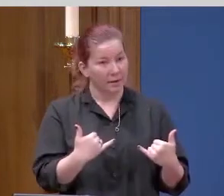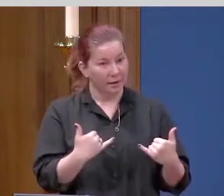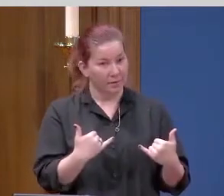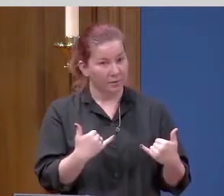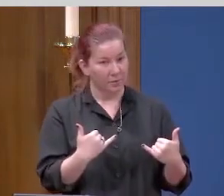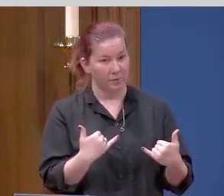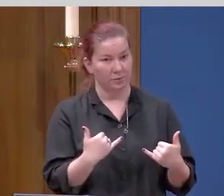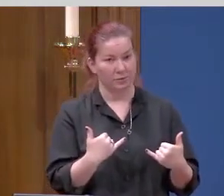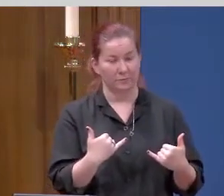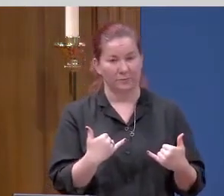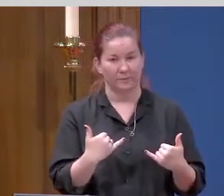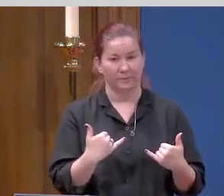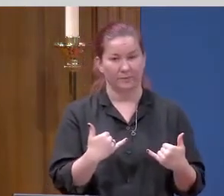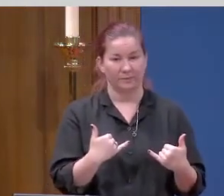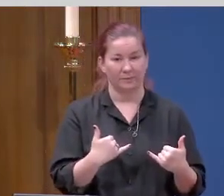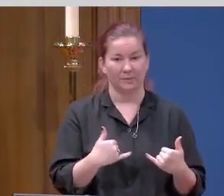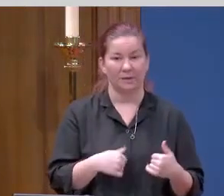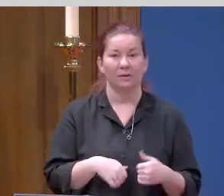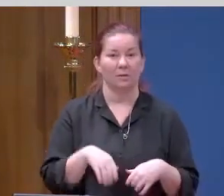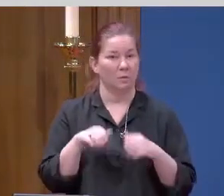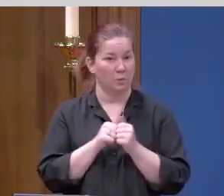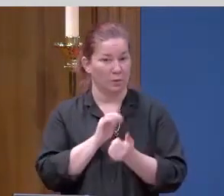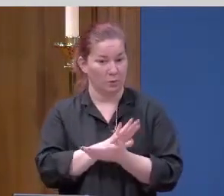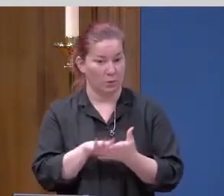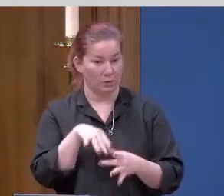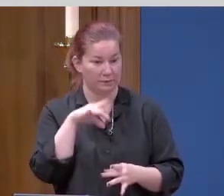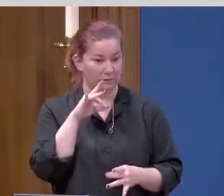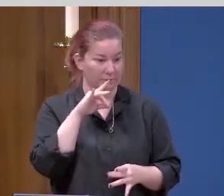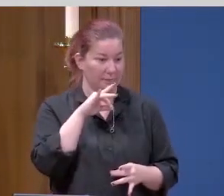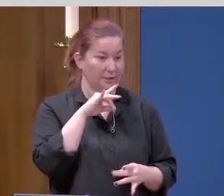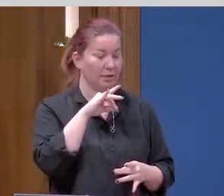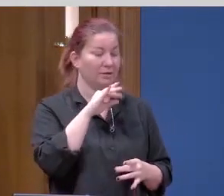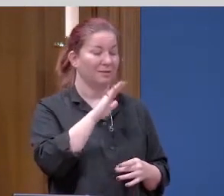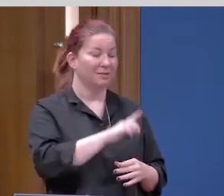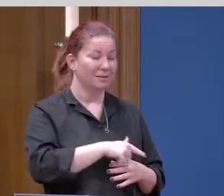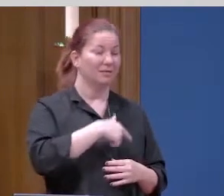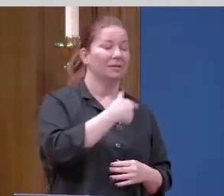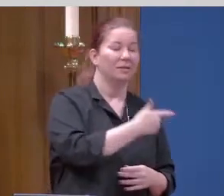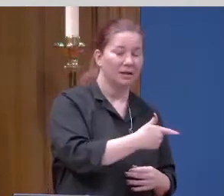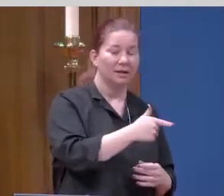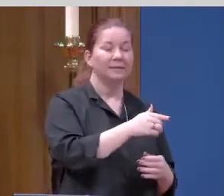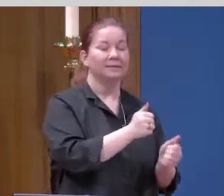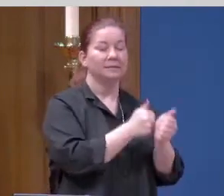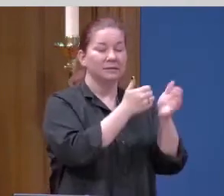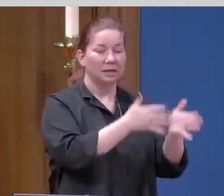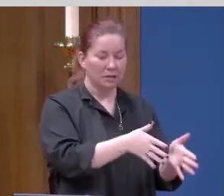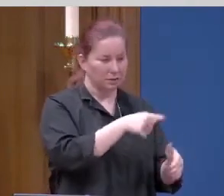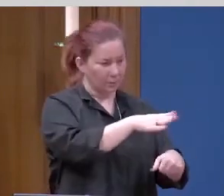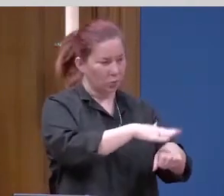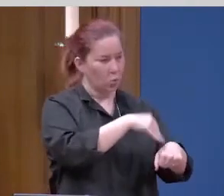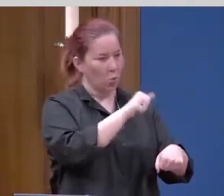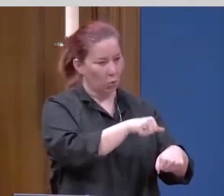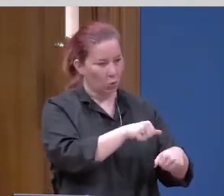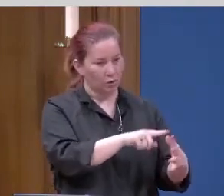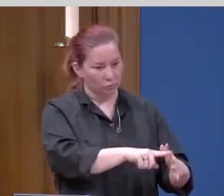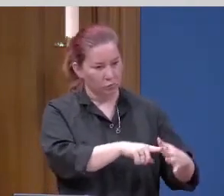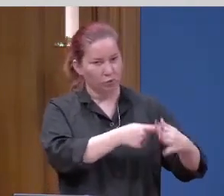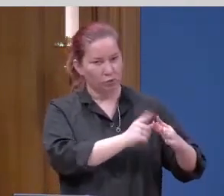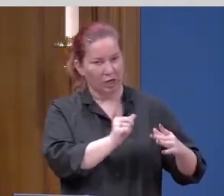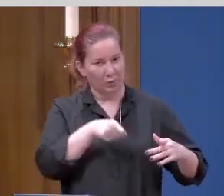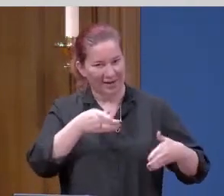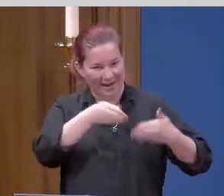now, blessed with the Holy Spirit, these disciples are called to pick up where he left off